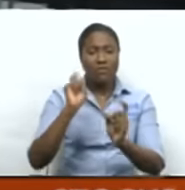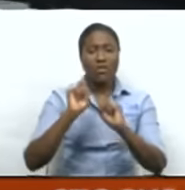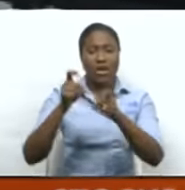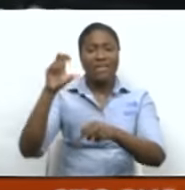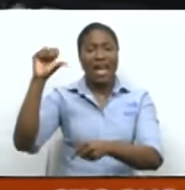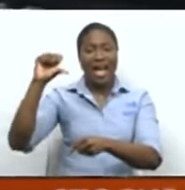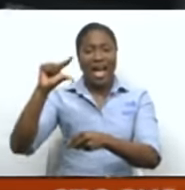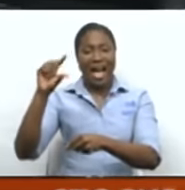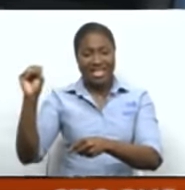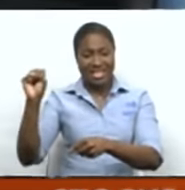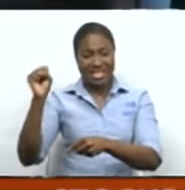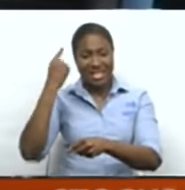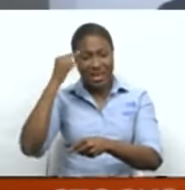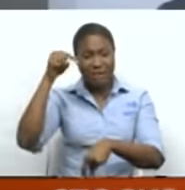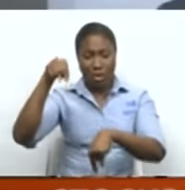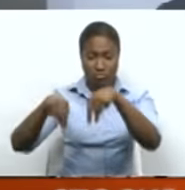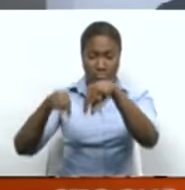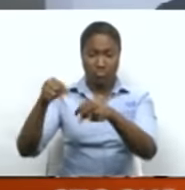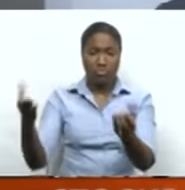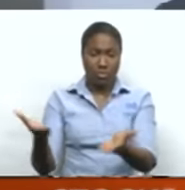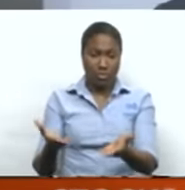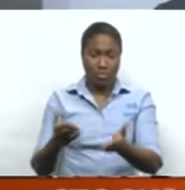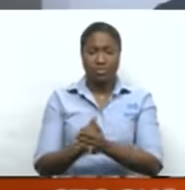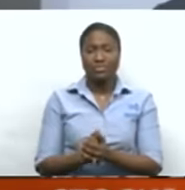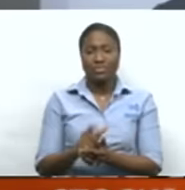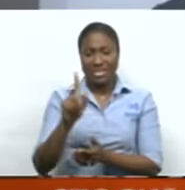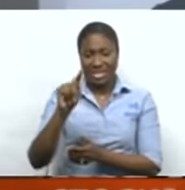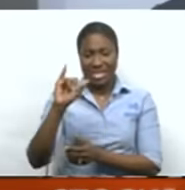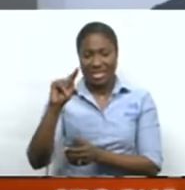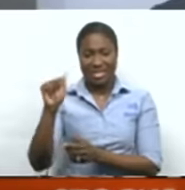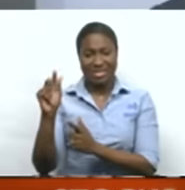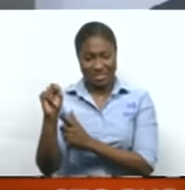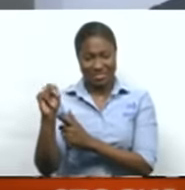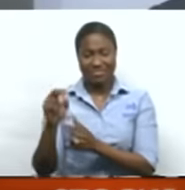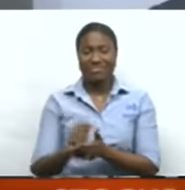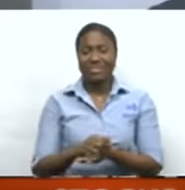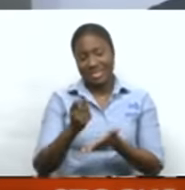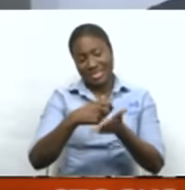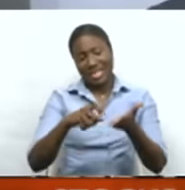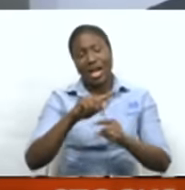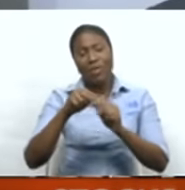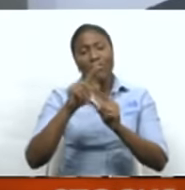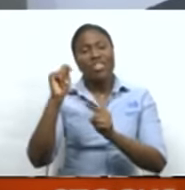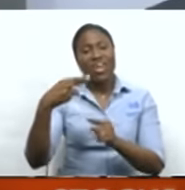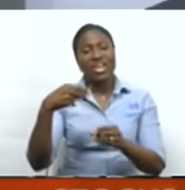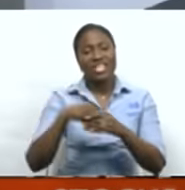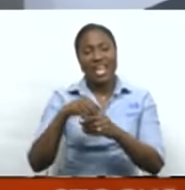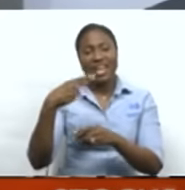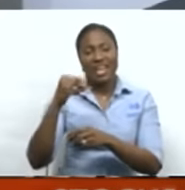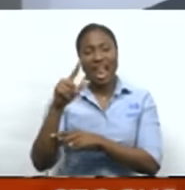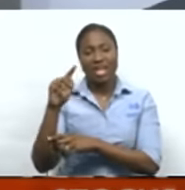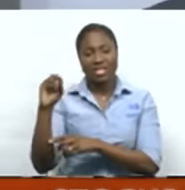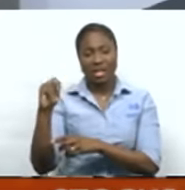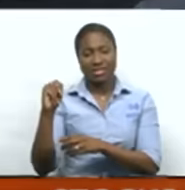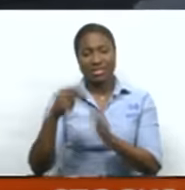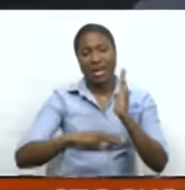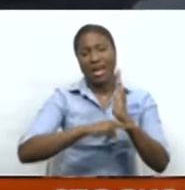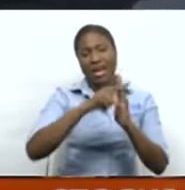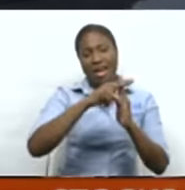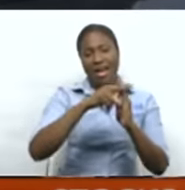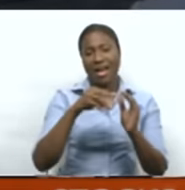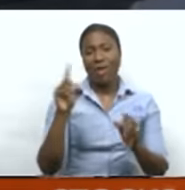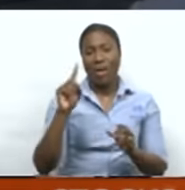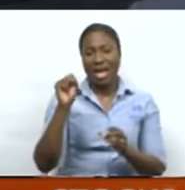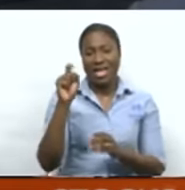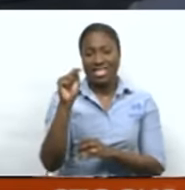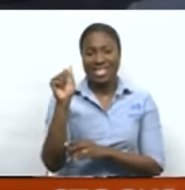gas to the Titan methanol plant. The agreement with Methanex was signed on Thursday at the Hilton Trinidad and Conference Centre in St.